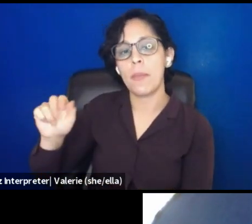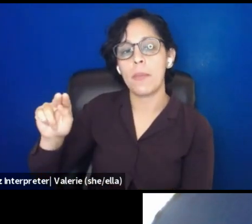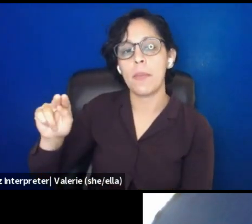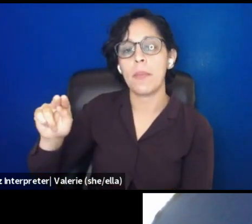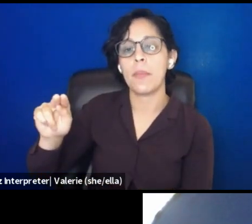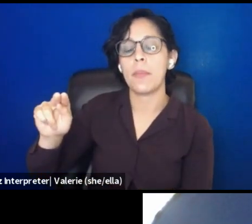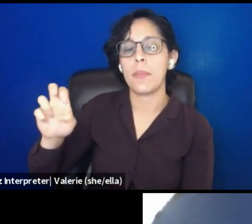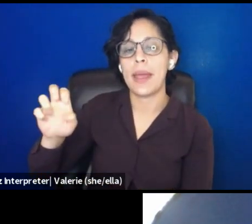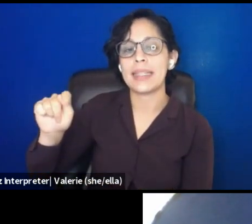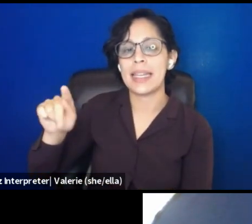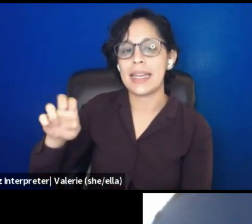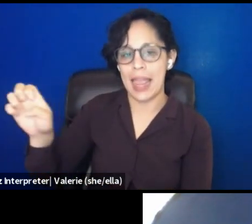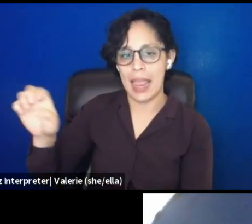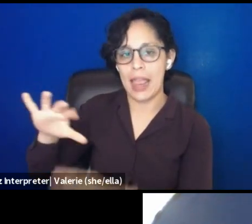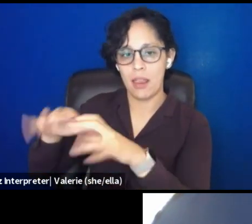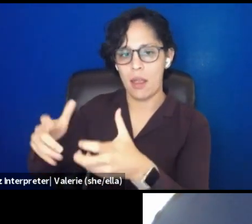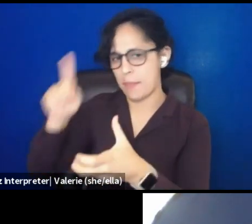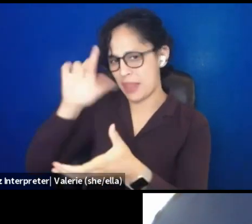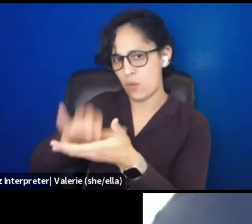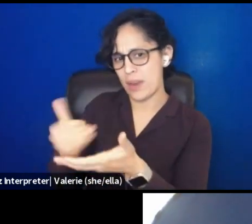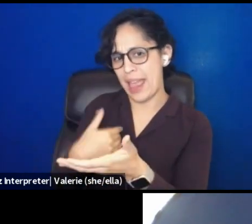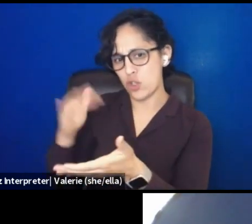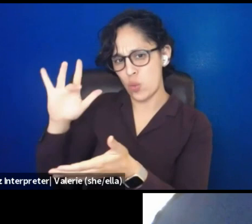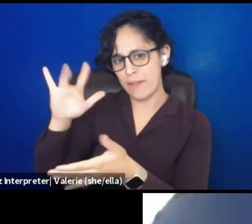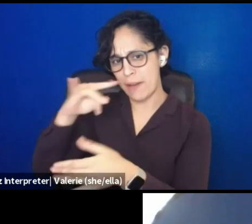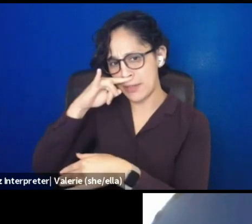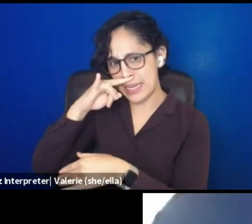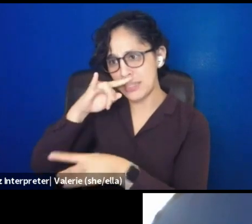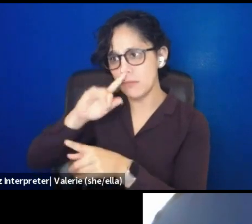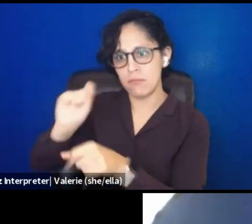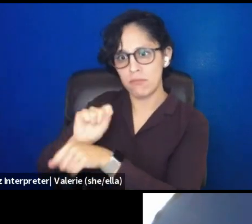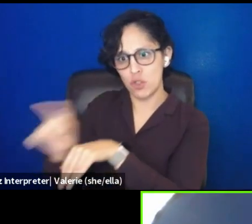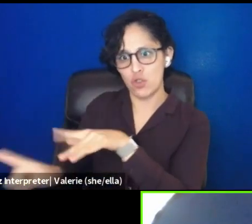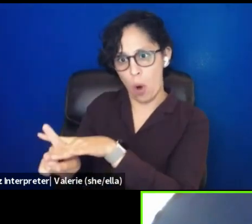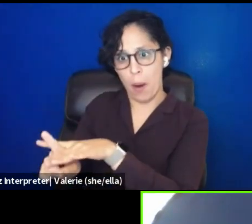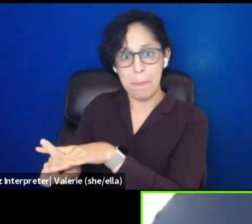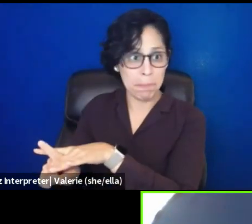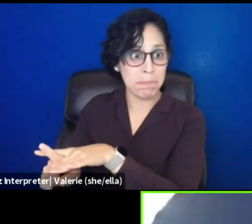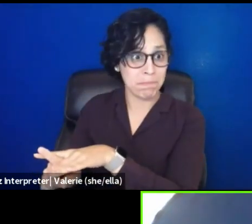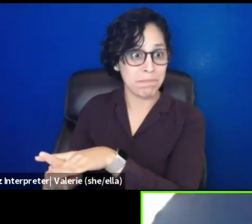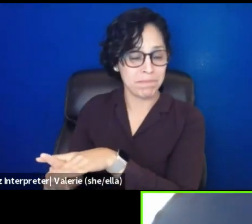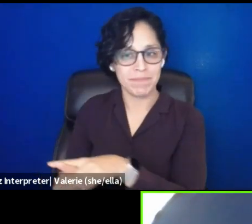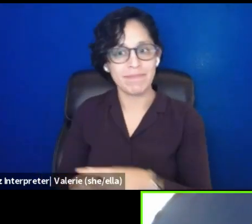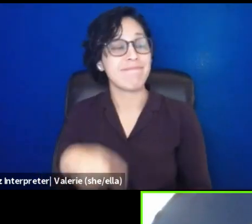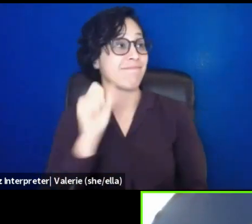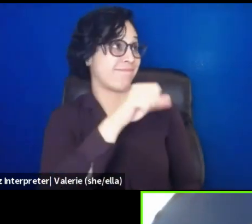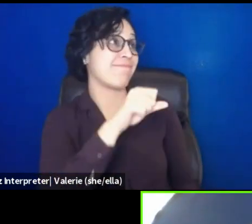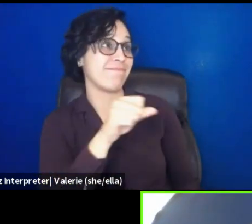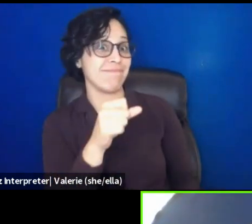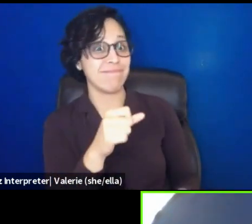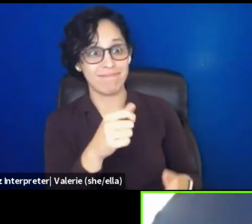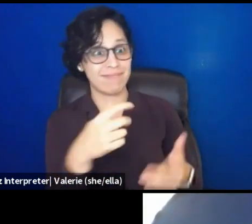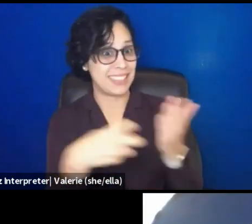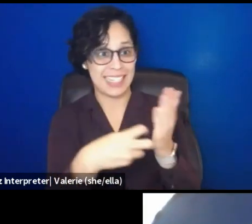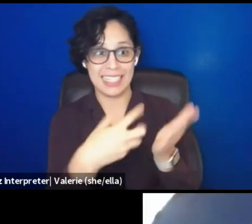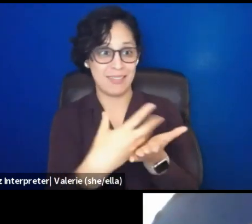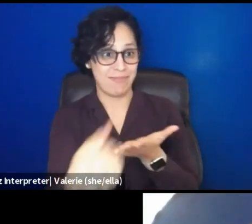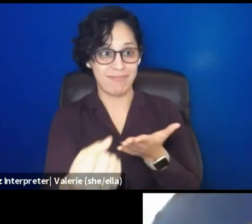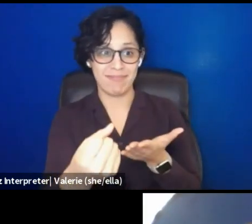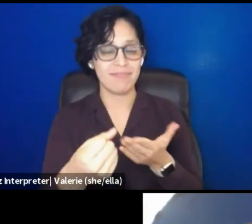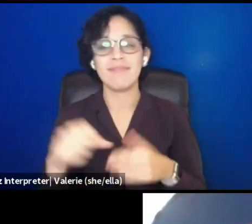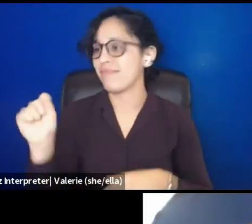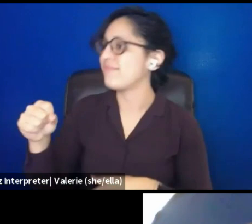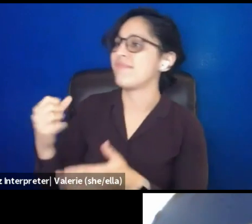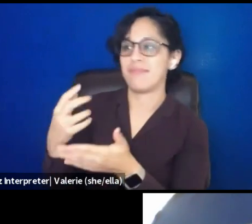had 25 kids come for that. Yeah. Sold out. Yeah. Totally sold out pretty quickly.